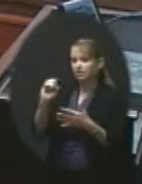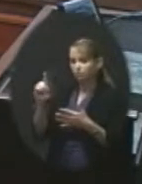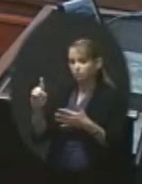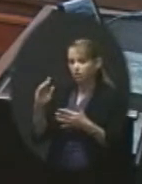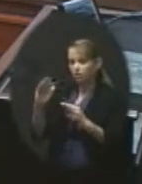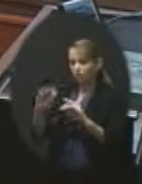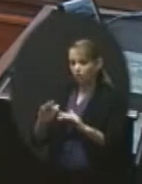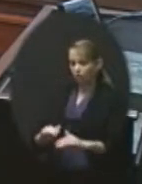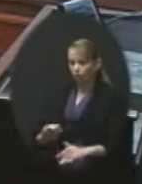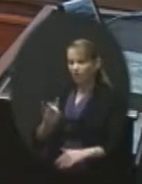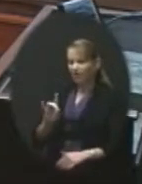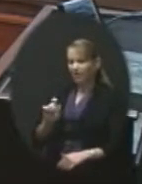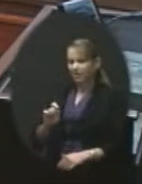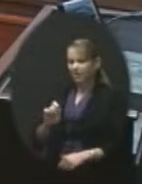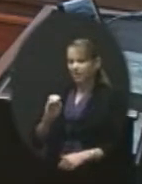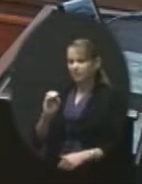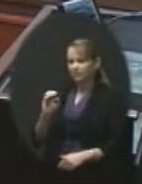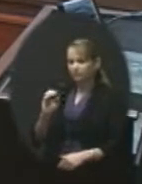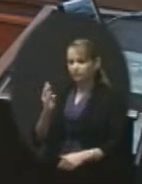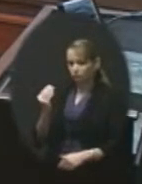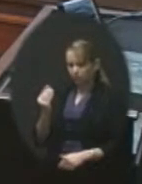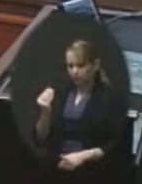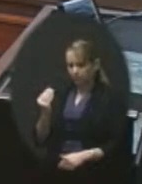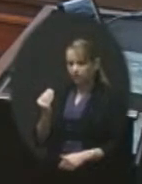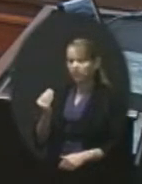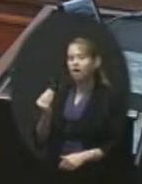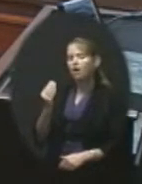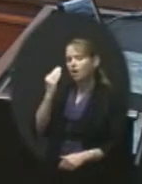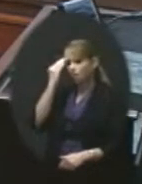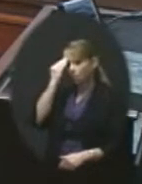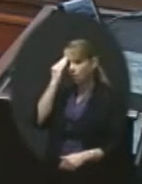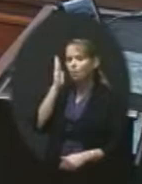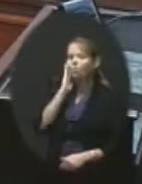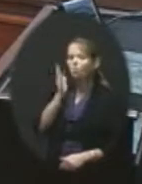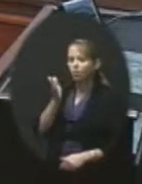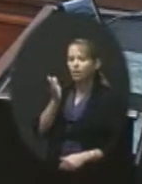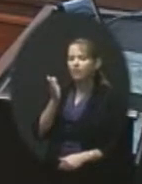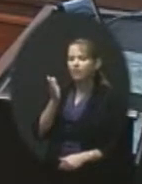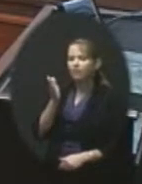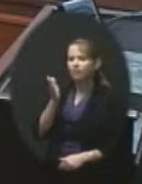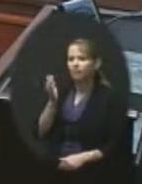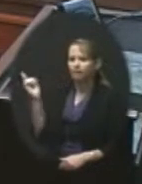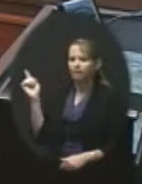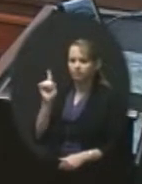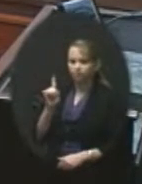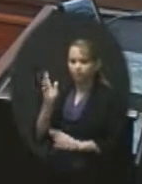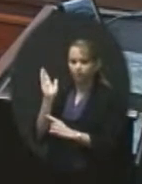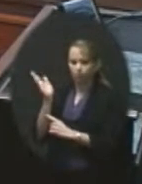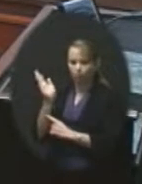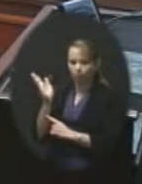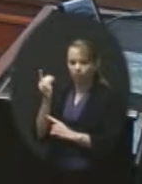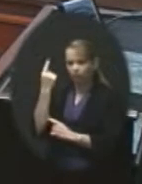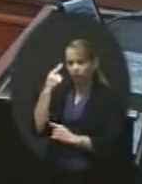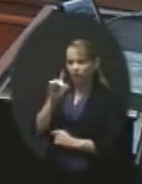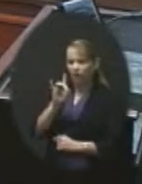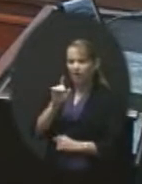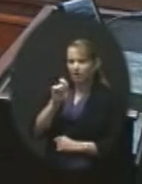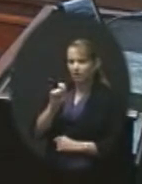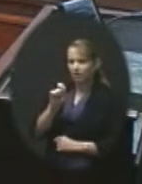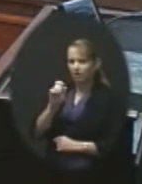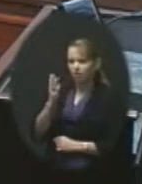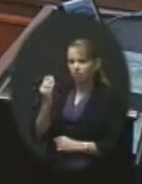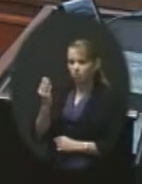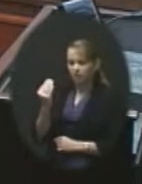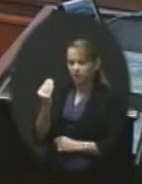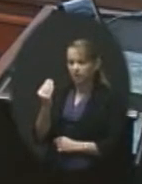.014. I know that we will be having a presentation on 8.14. So is there